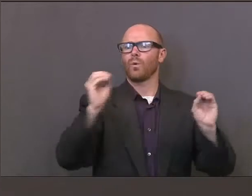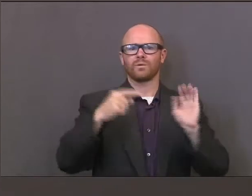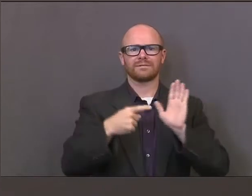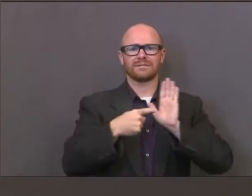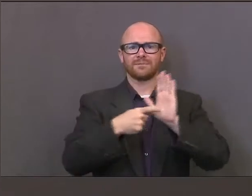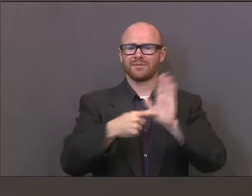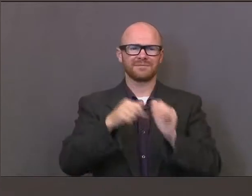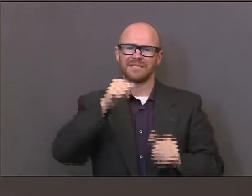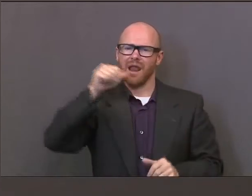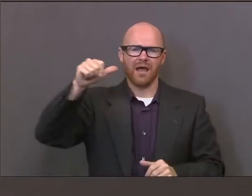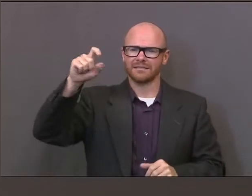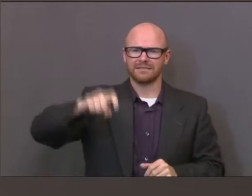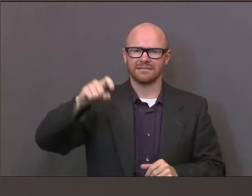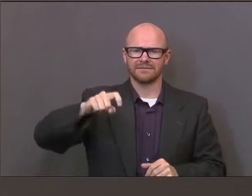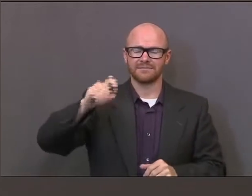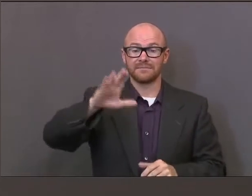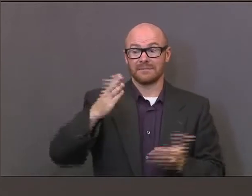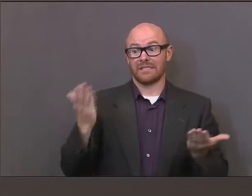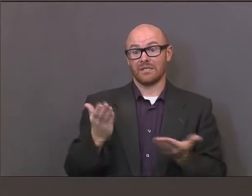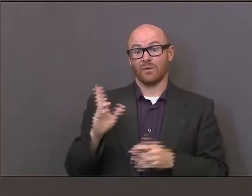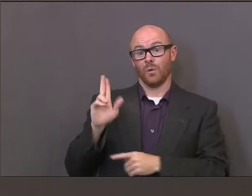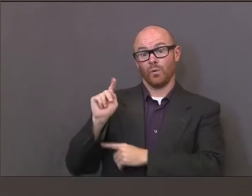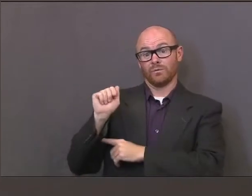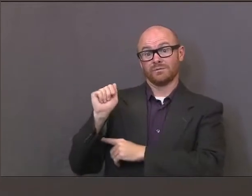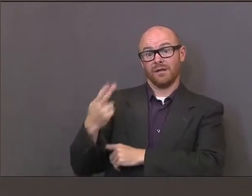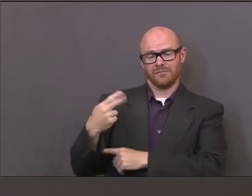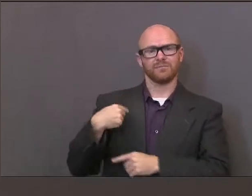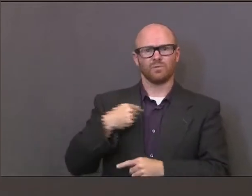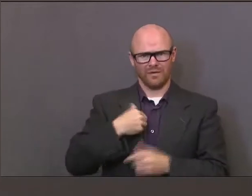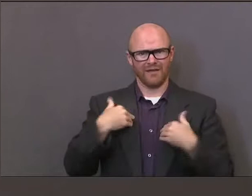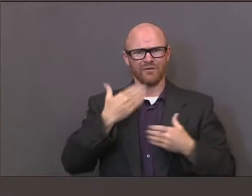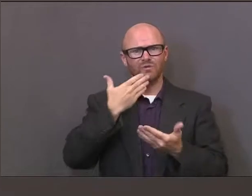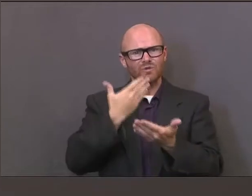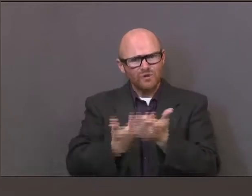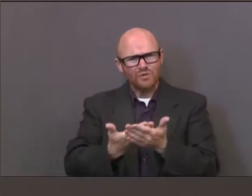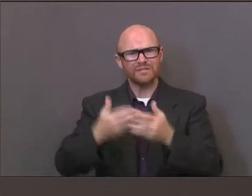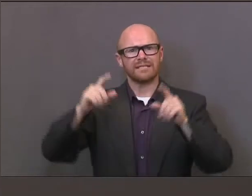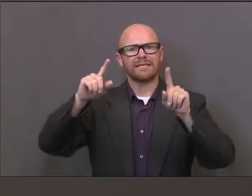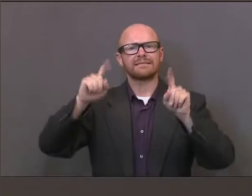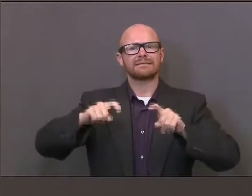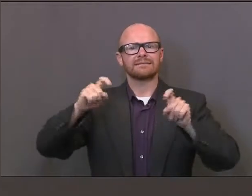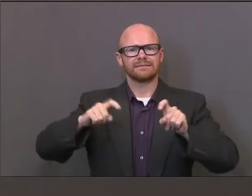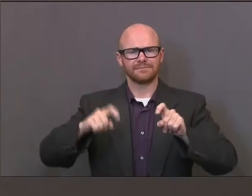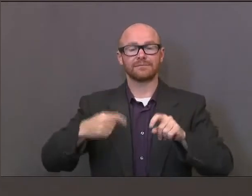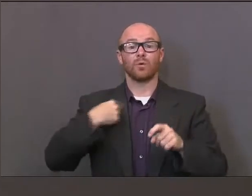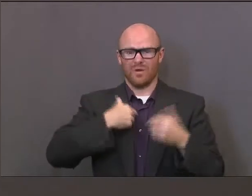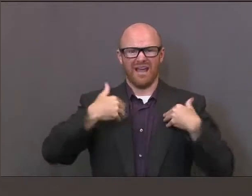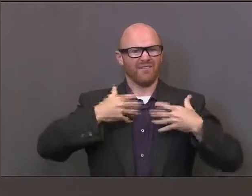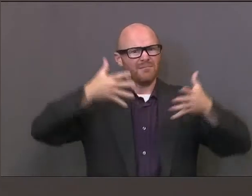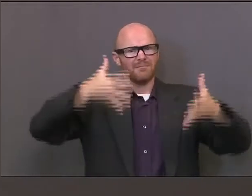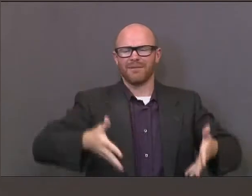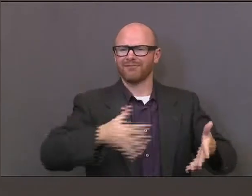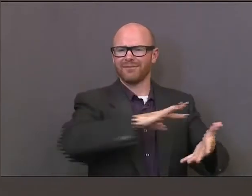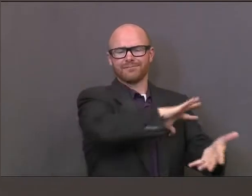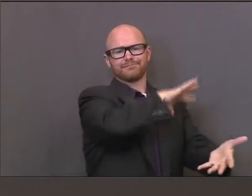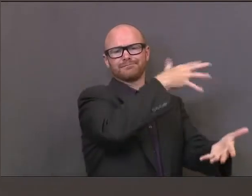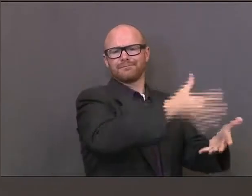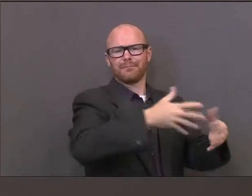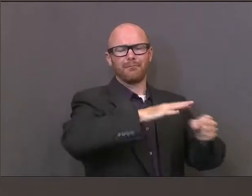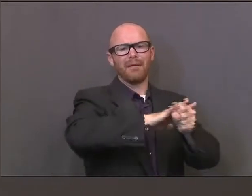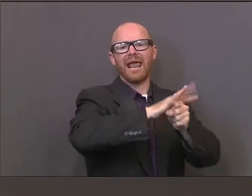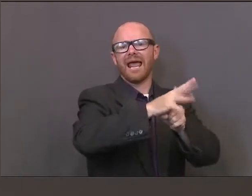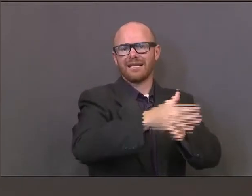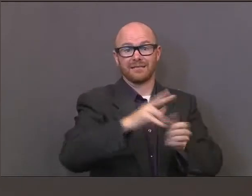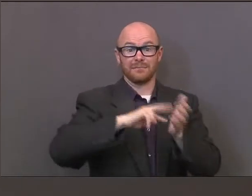Here in Utah, we're really fortunate to have robust testing capacity. So we're going to encourage asymptomatic